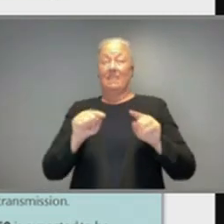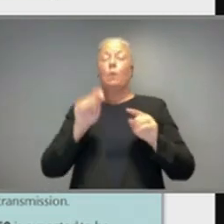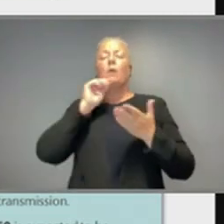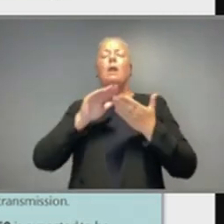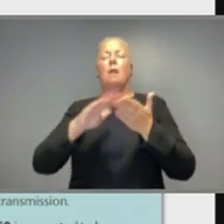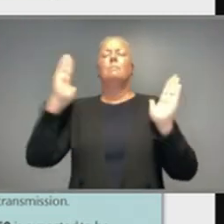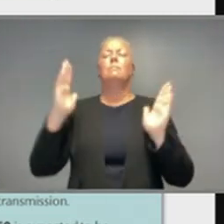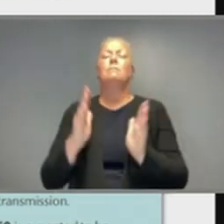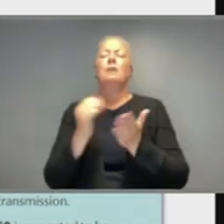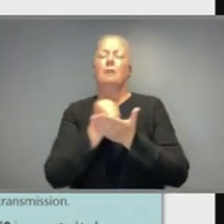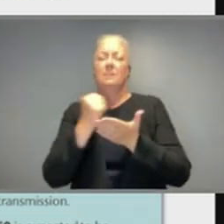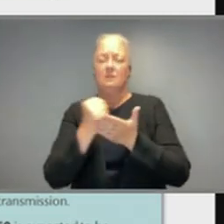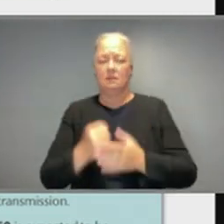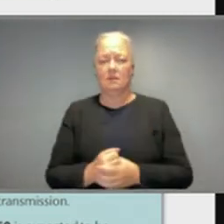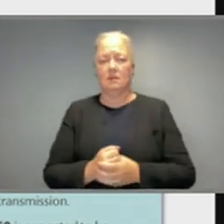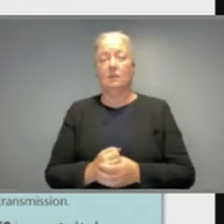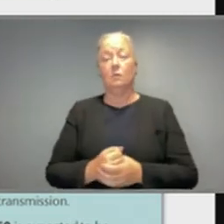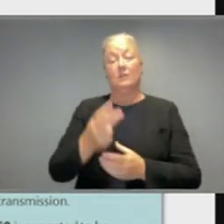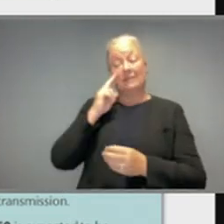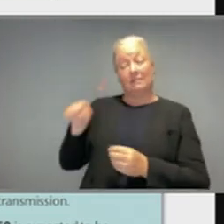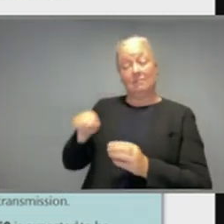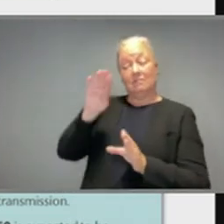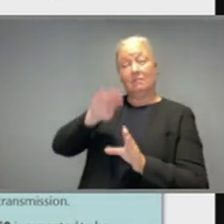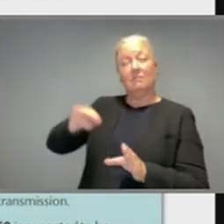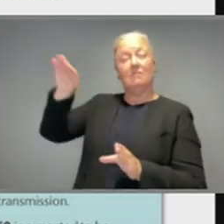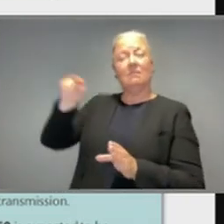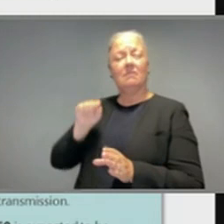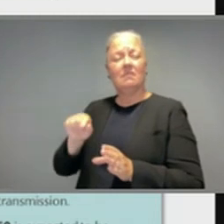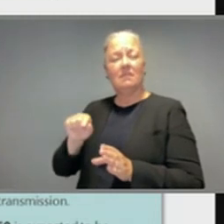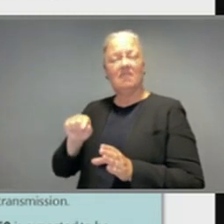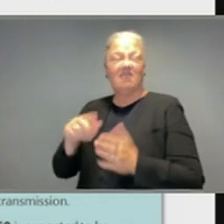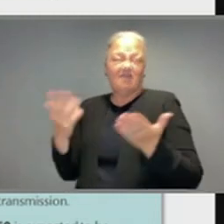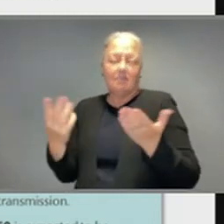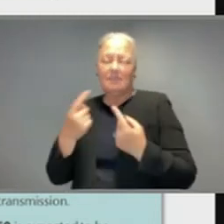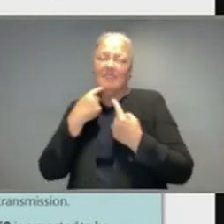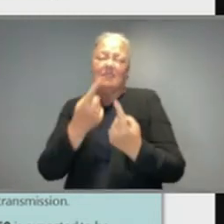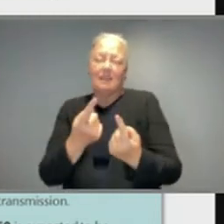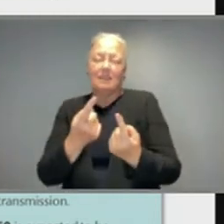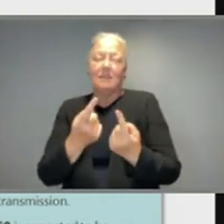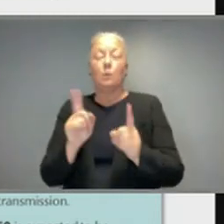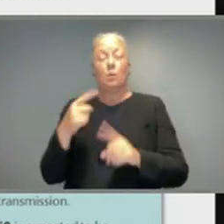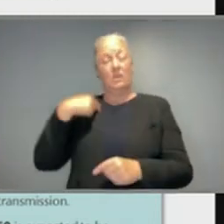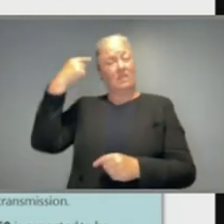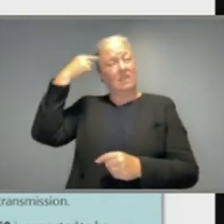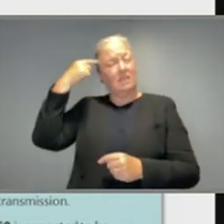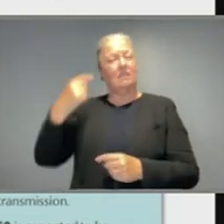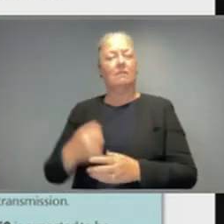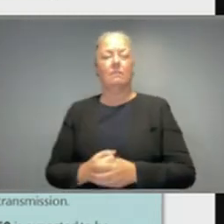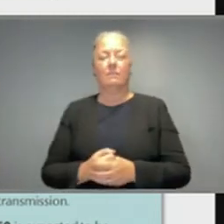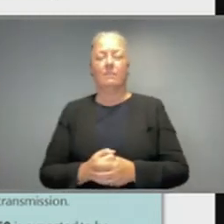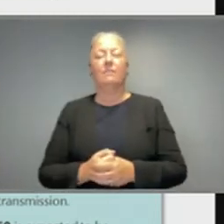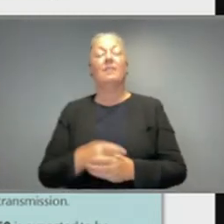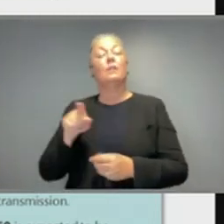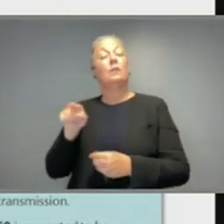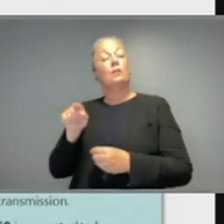And the graphic on the top right of this slide basically makes that point for what we consider to be the optimal scenario, showing